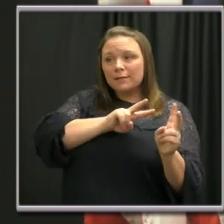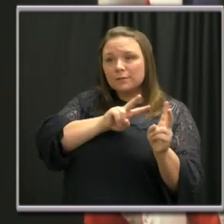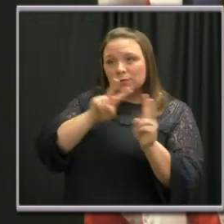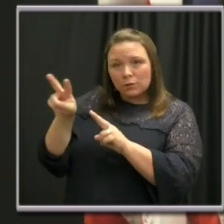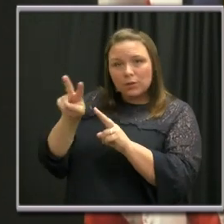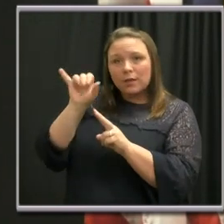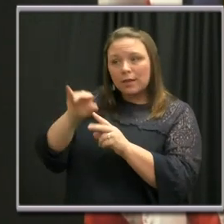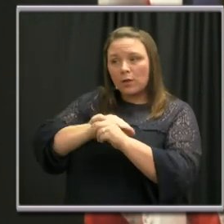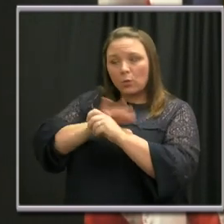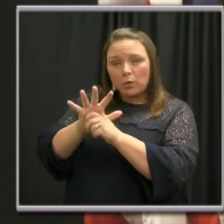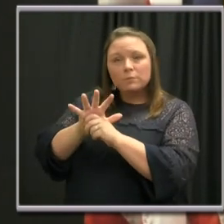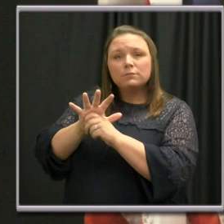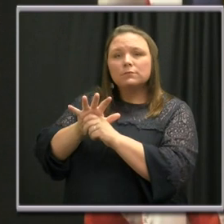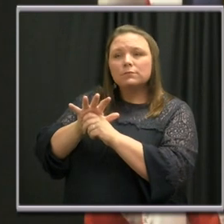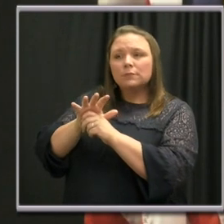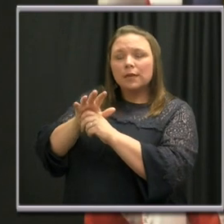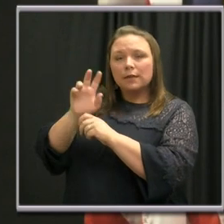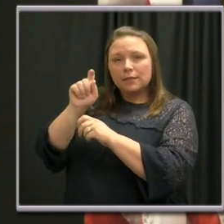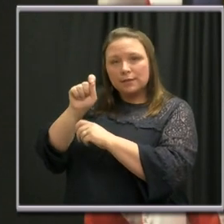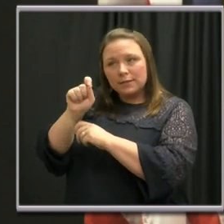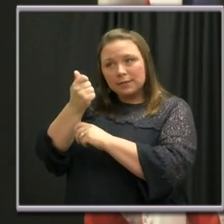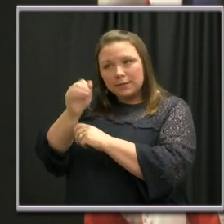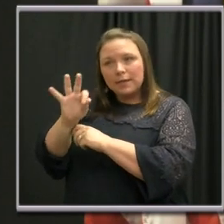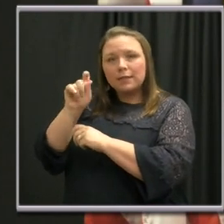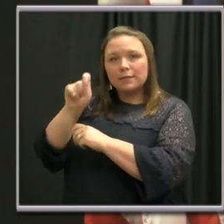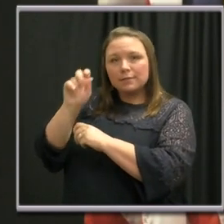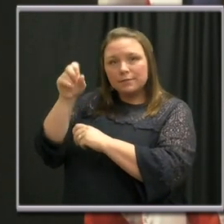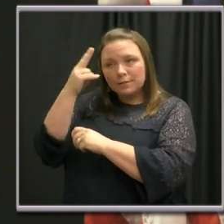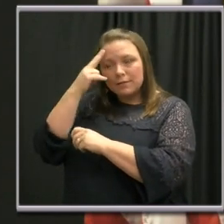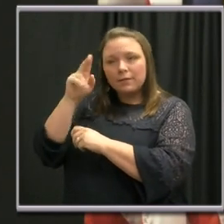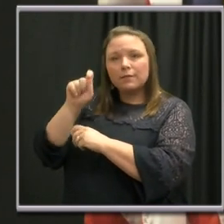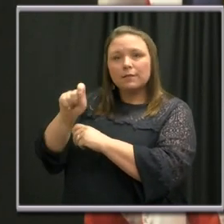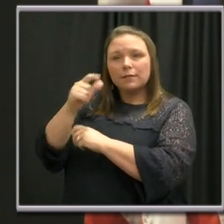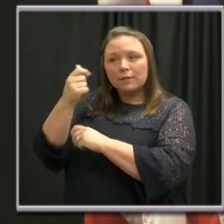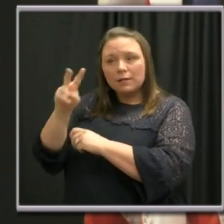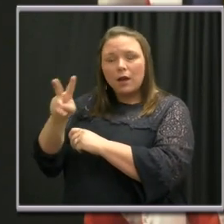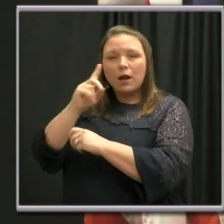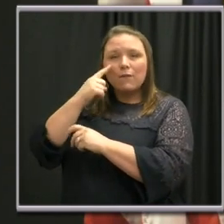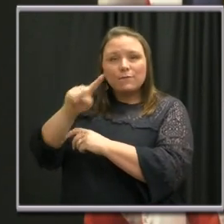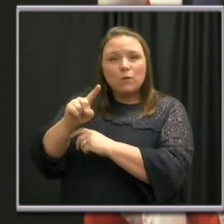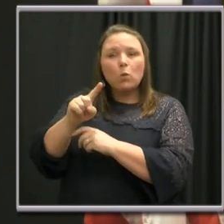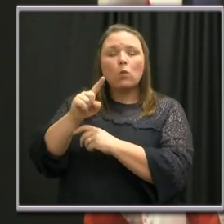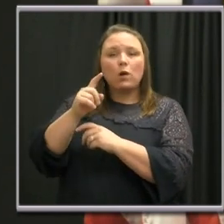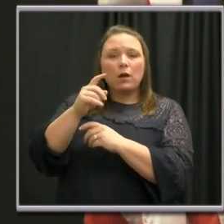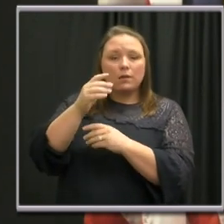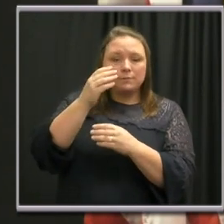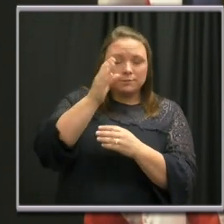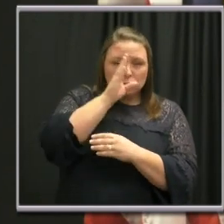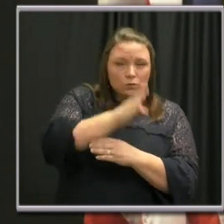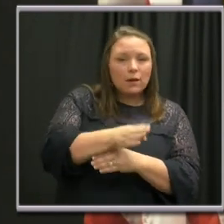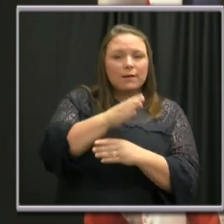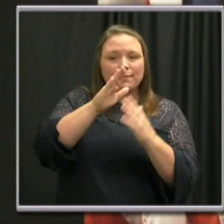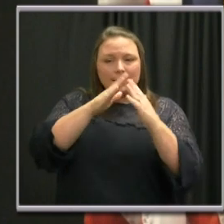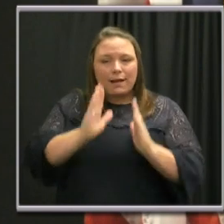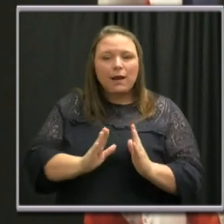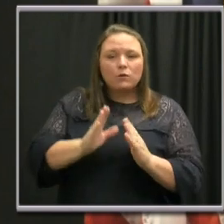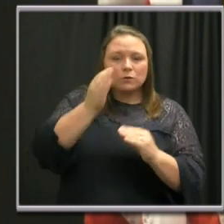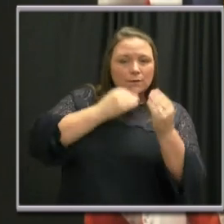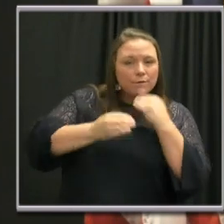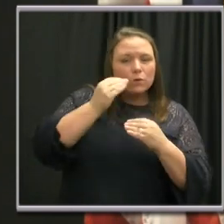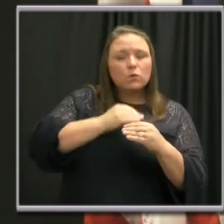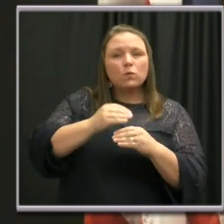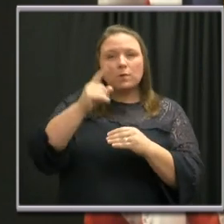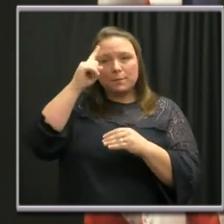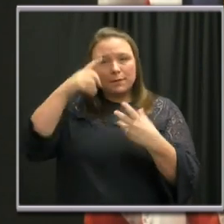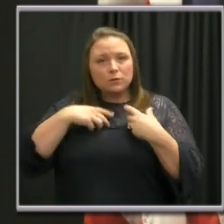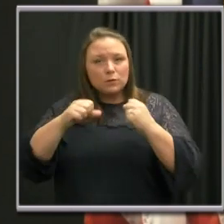website to find information on obtaining direct financial, food, housing, mental health, social services, unemployment,